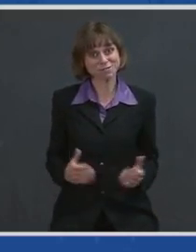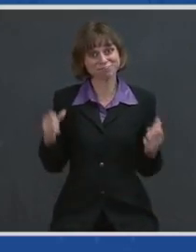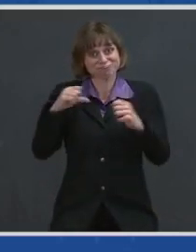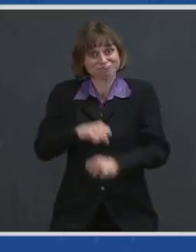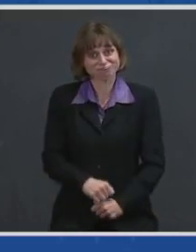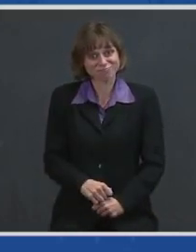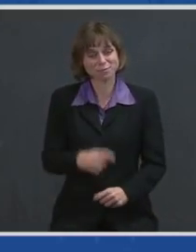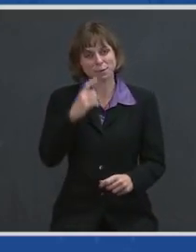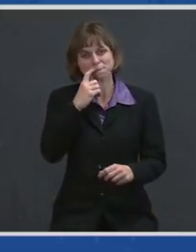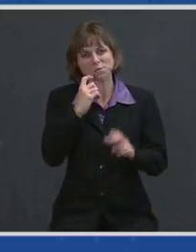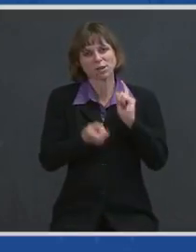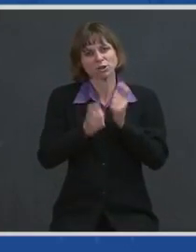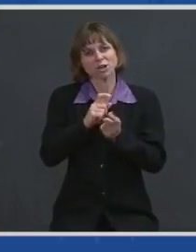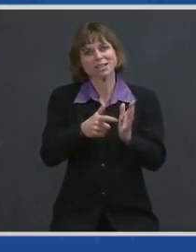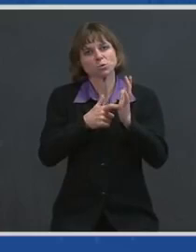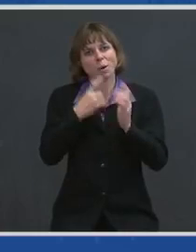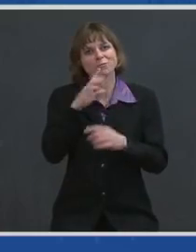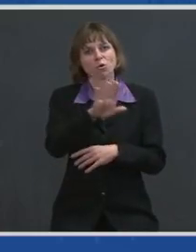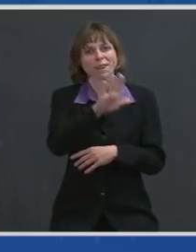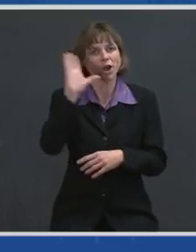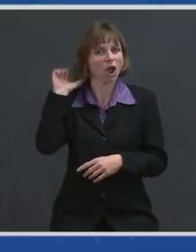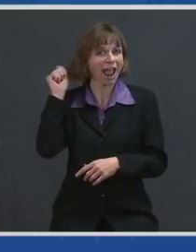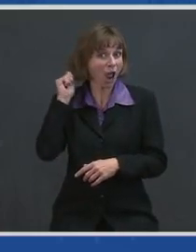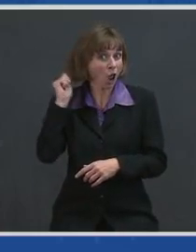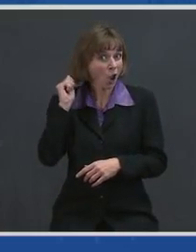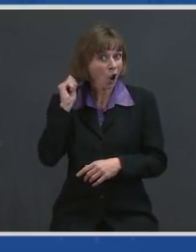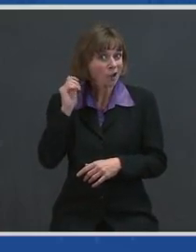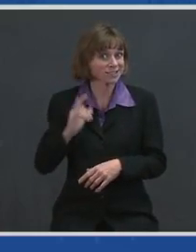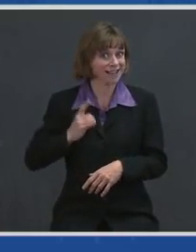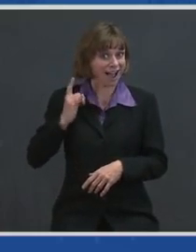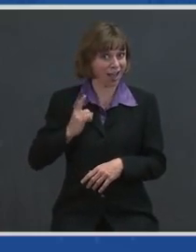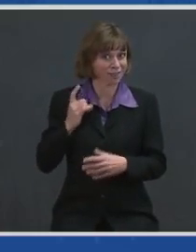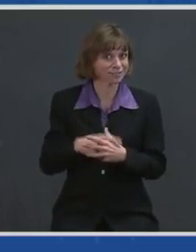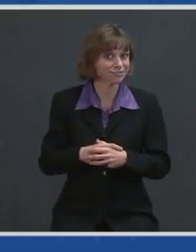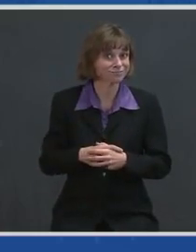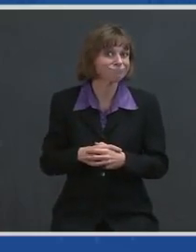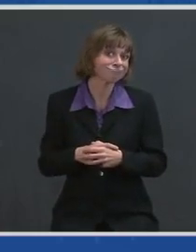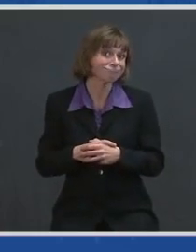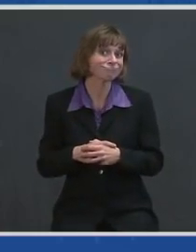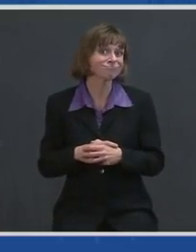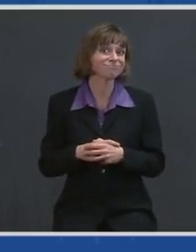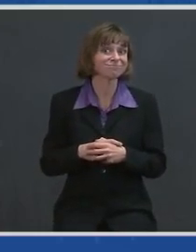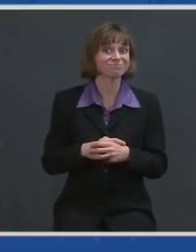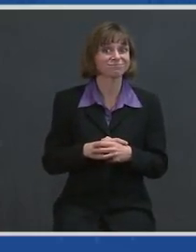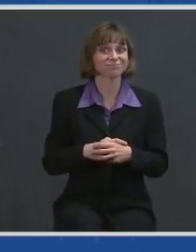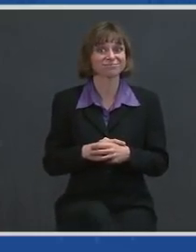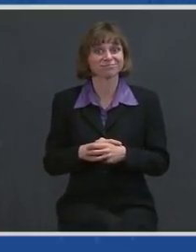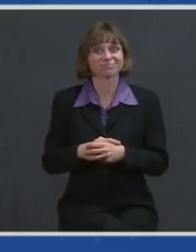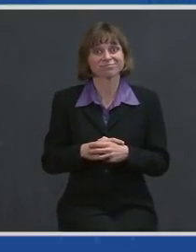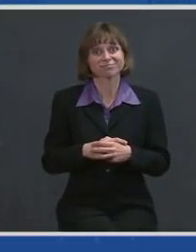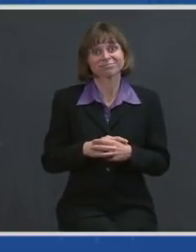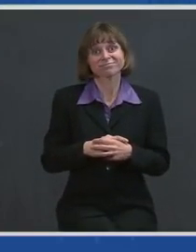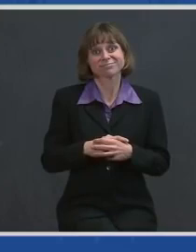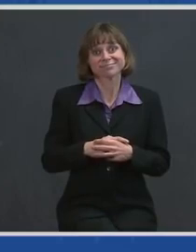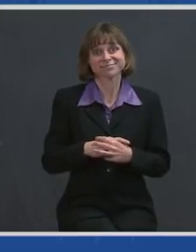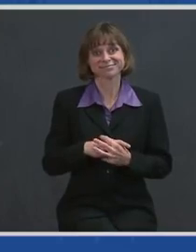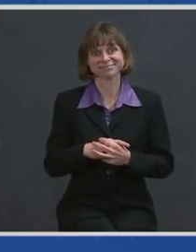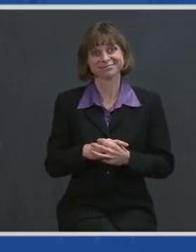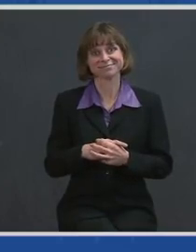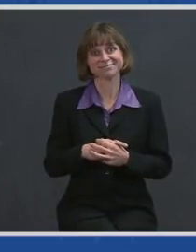for their hairstyles. And some of it is going to take an, you know,